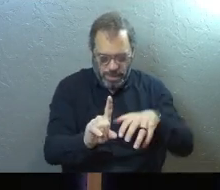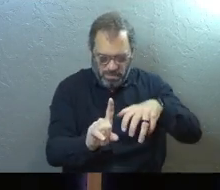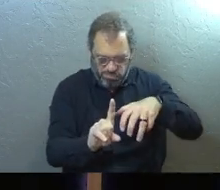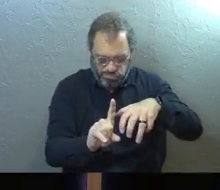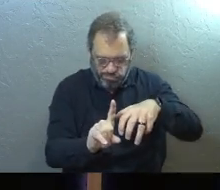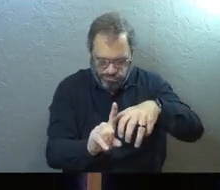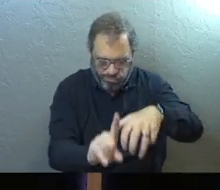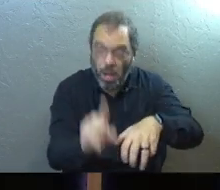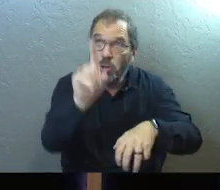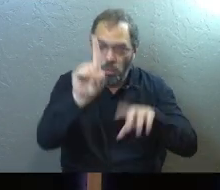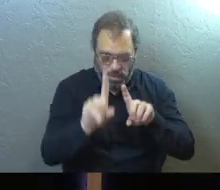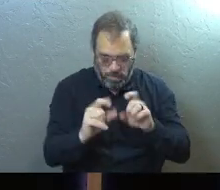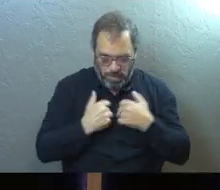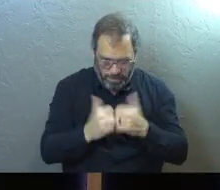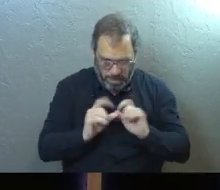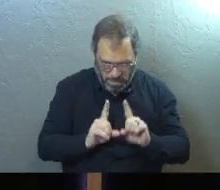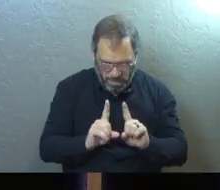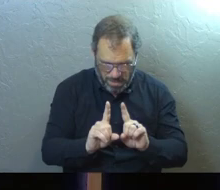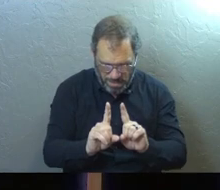says.